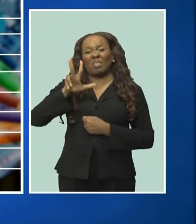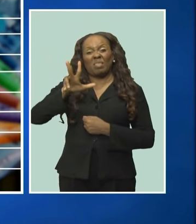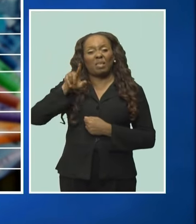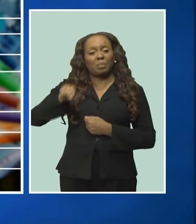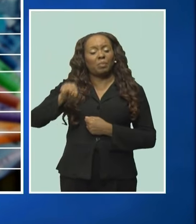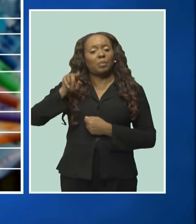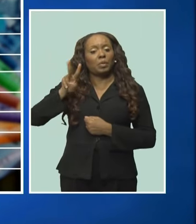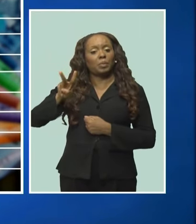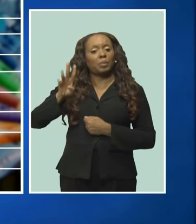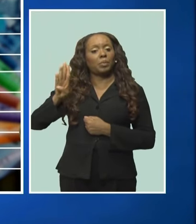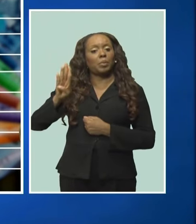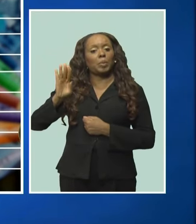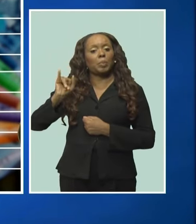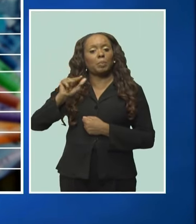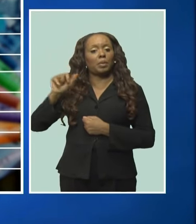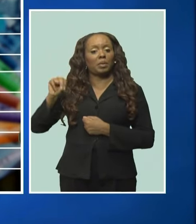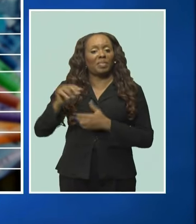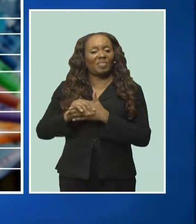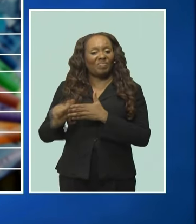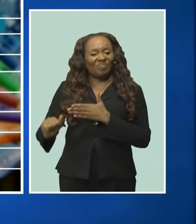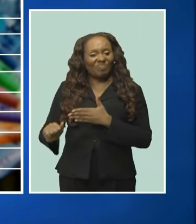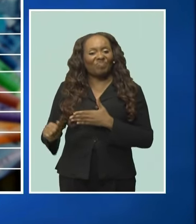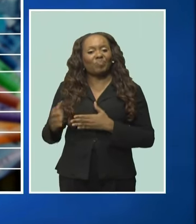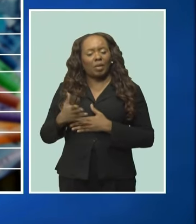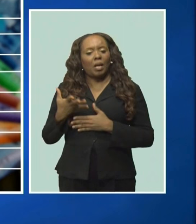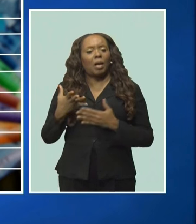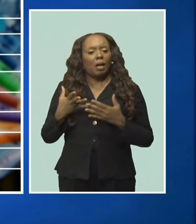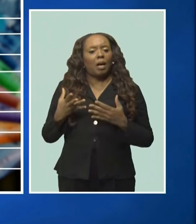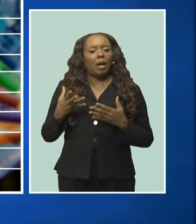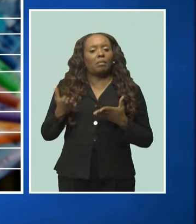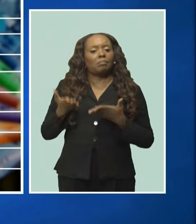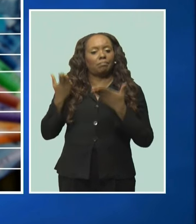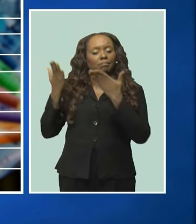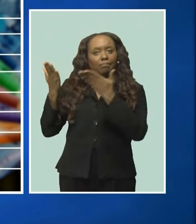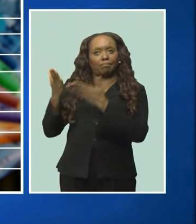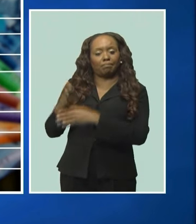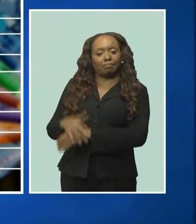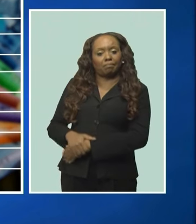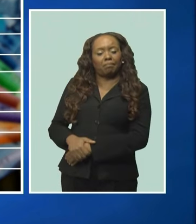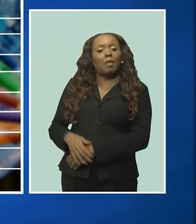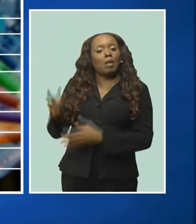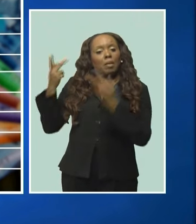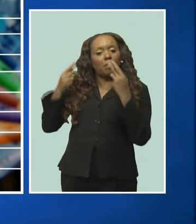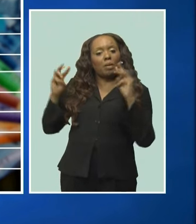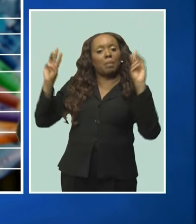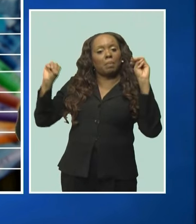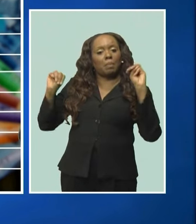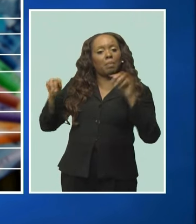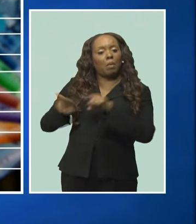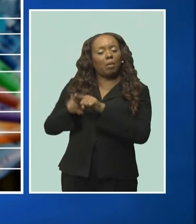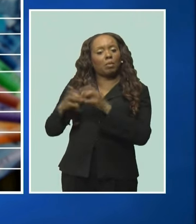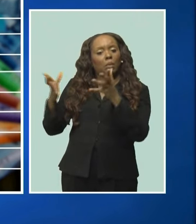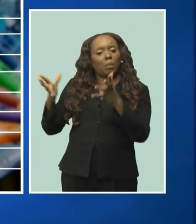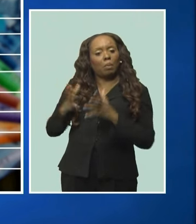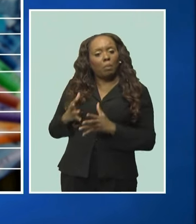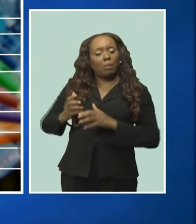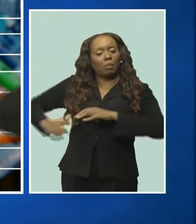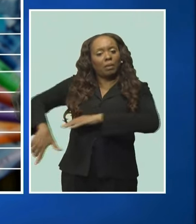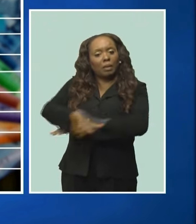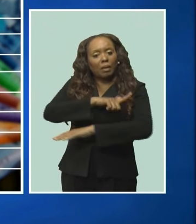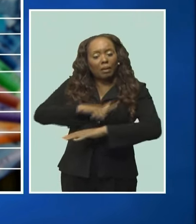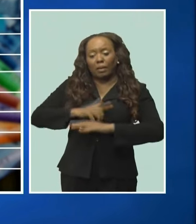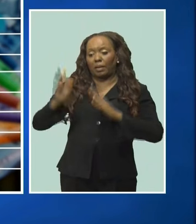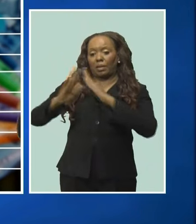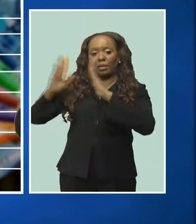.2 billion, or about 33 weeks of import cover. Prime Minister Motley also wants to see mortgage and land